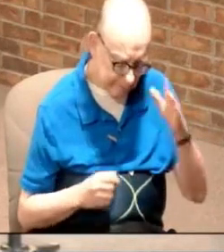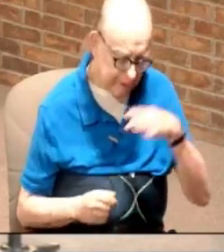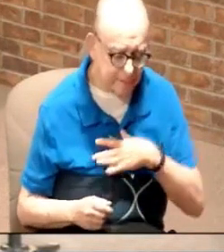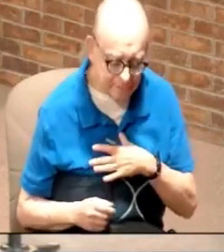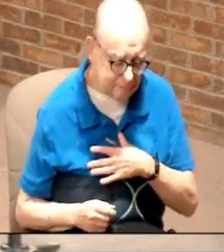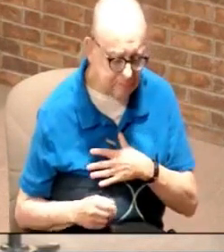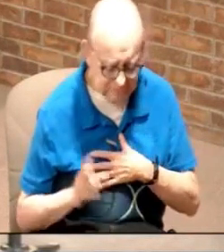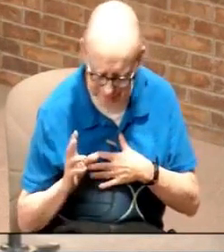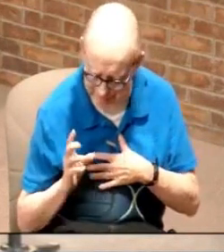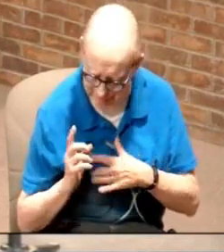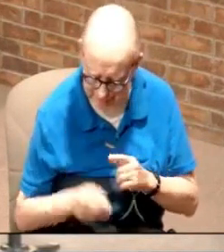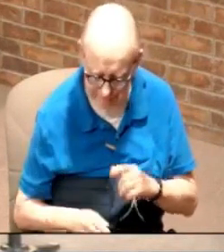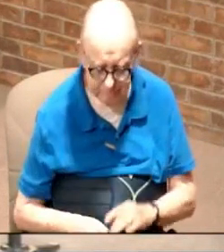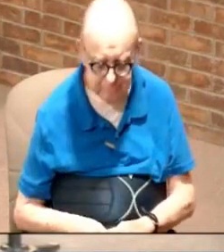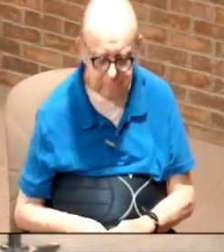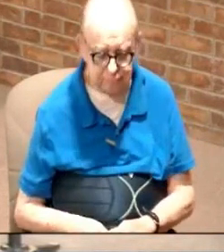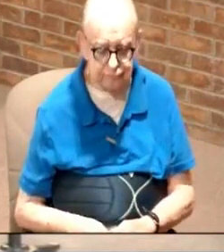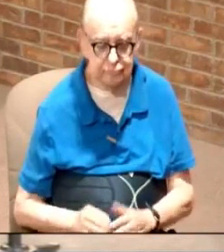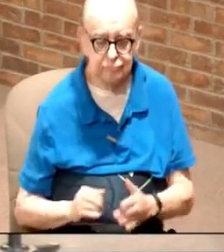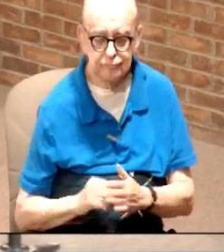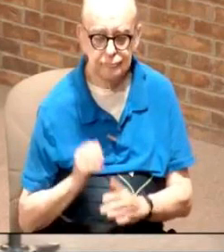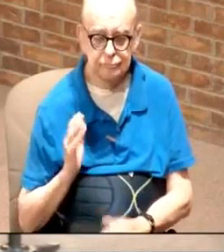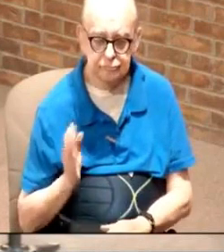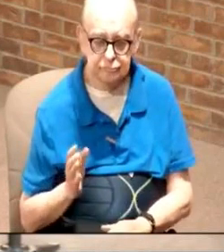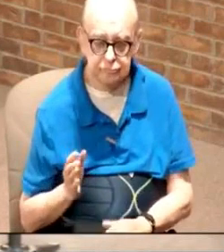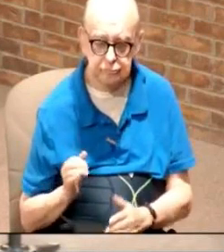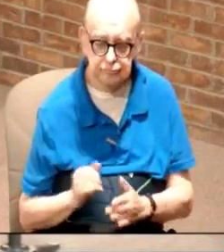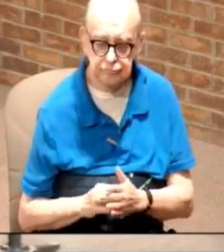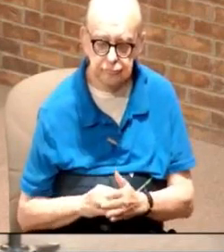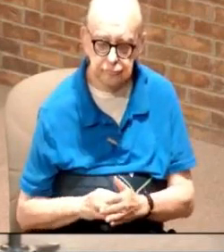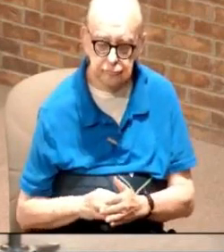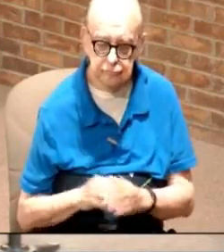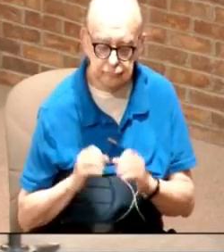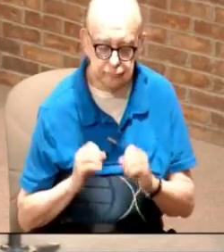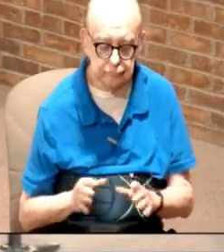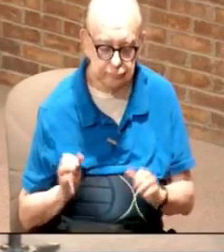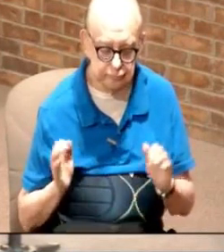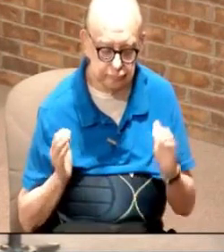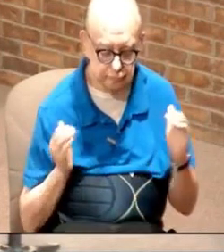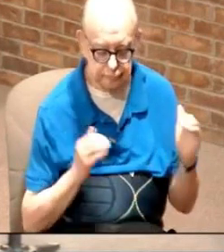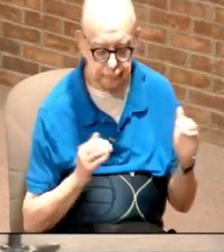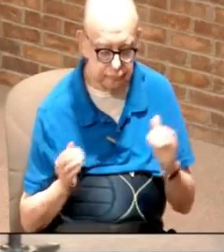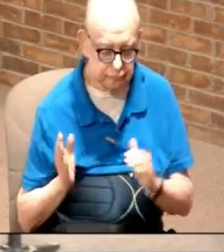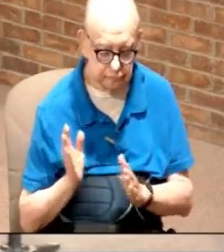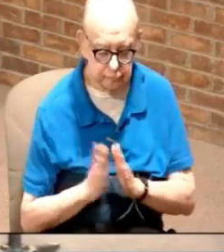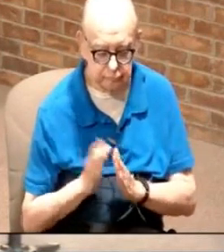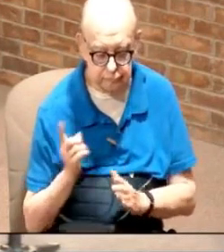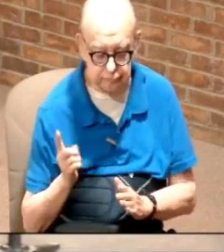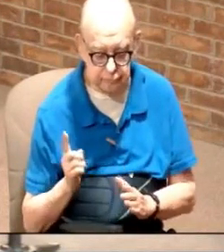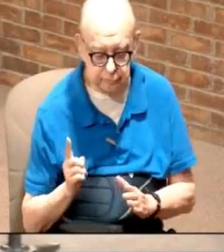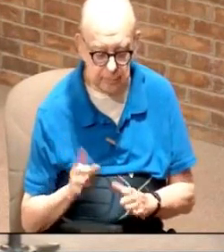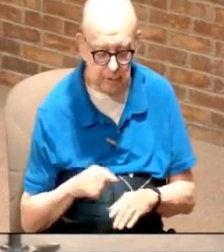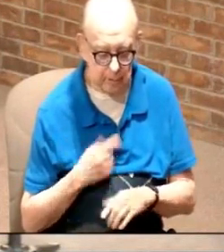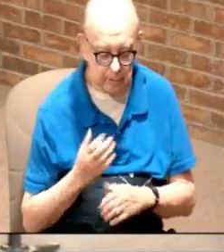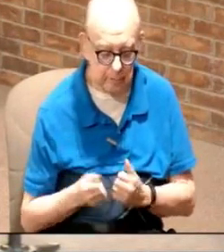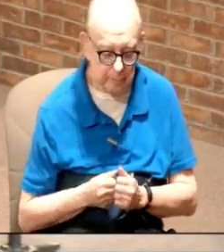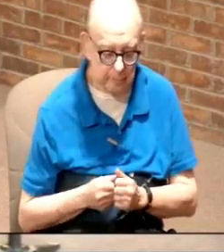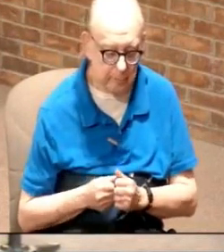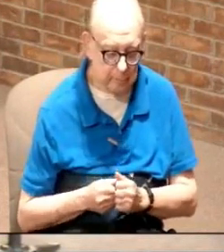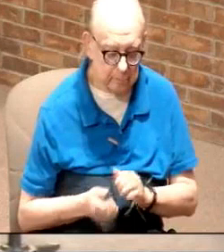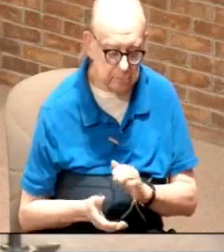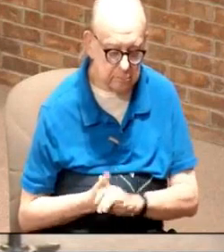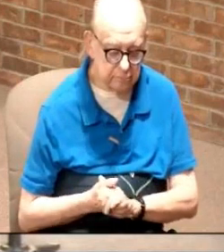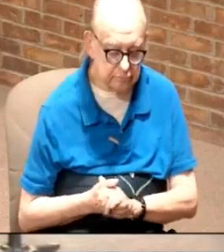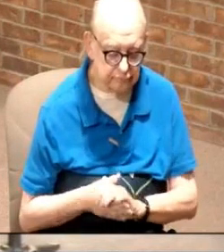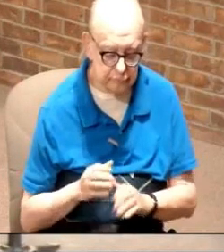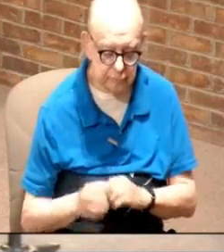you know it's crazy this is a losing battle and I'll ask them how long have you been married oh five years and